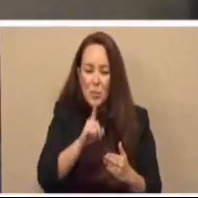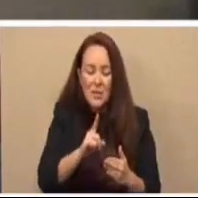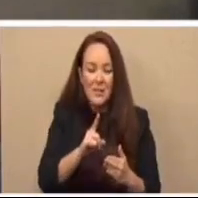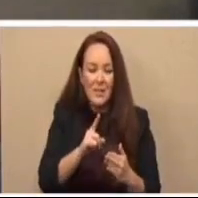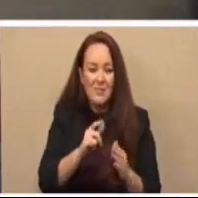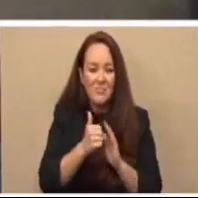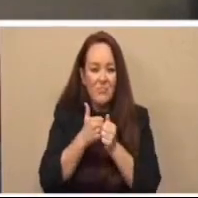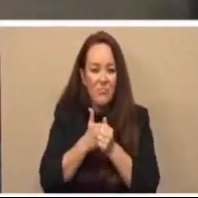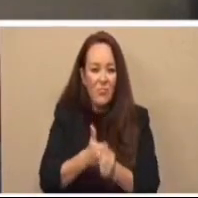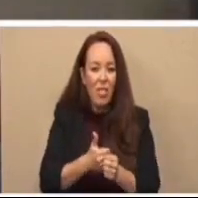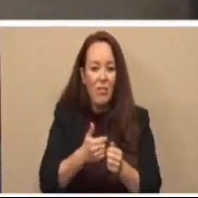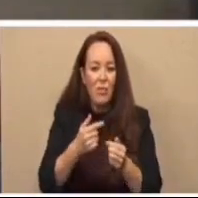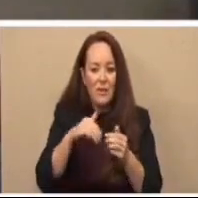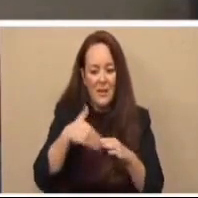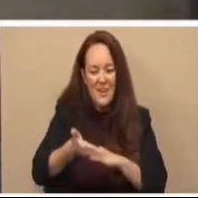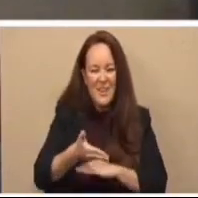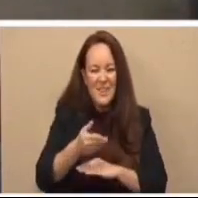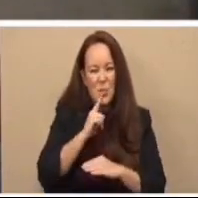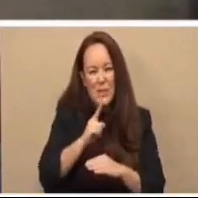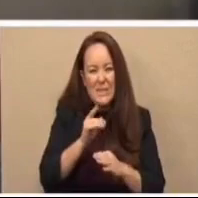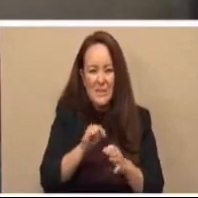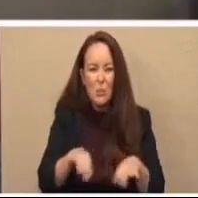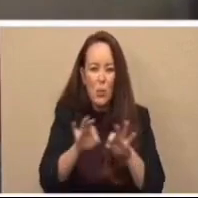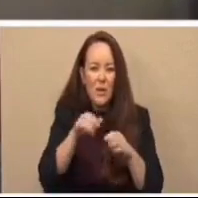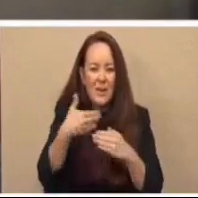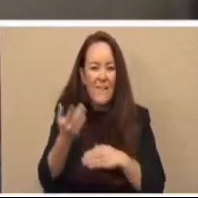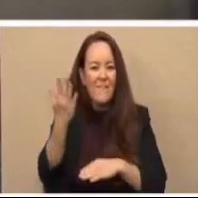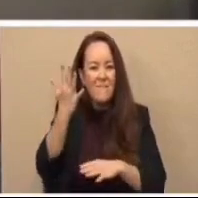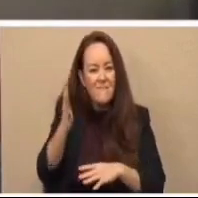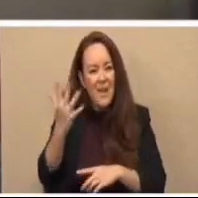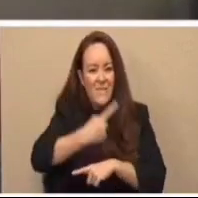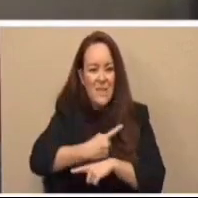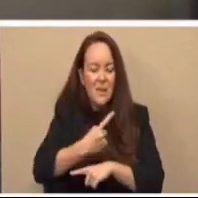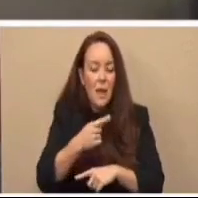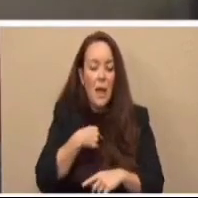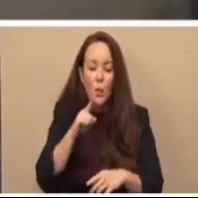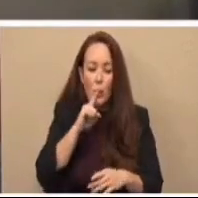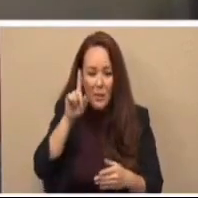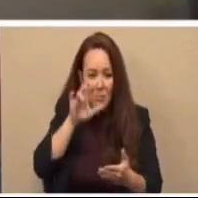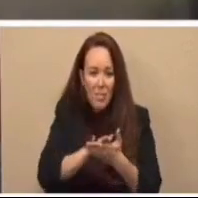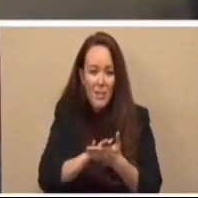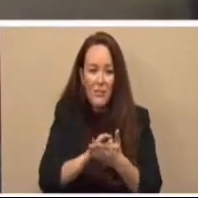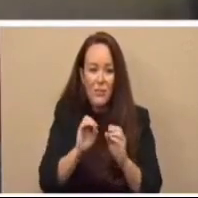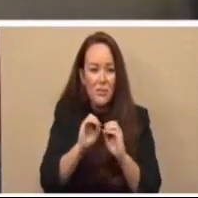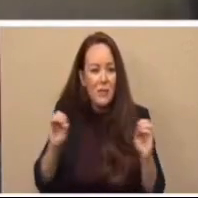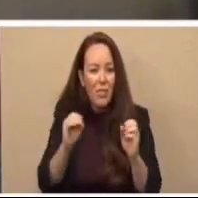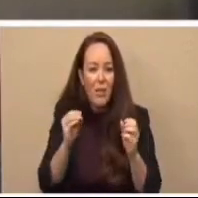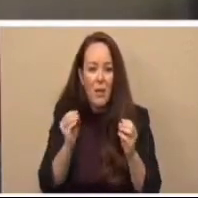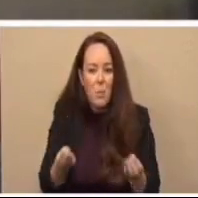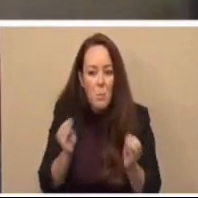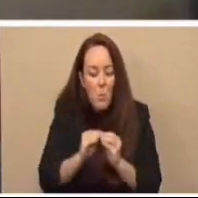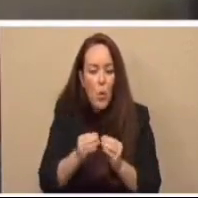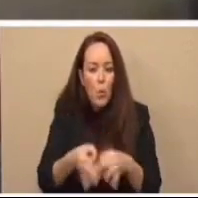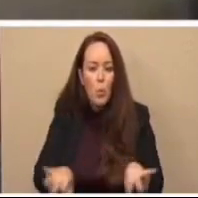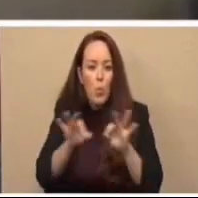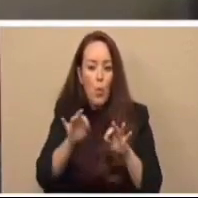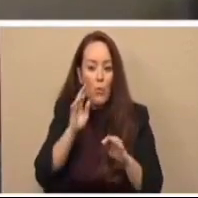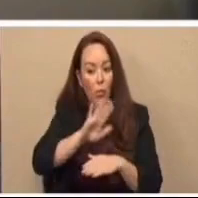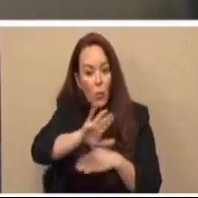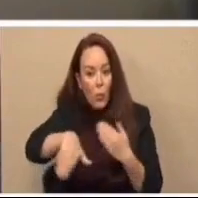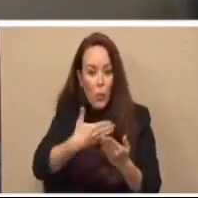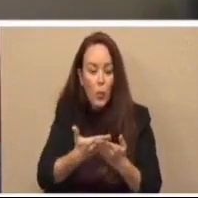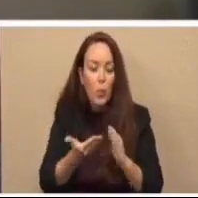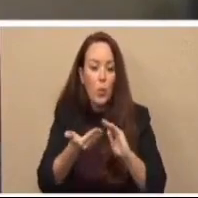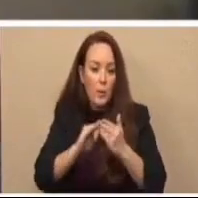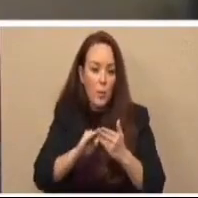entire next five days. You know, I truly believe that there's nothing more important than for our entire community